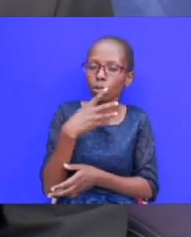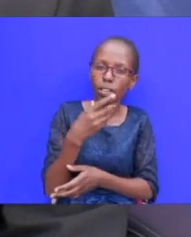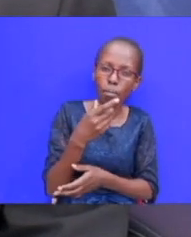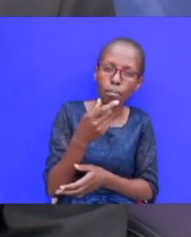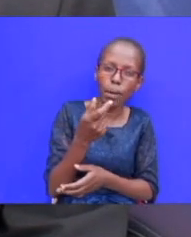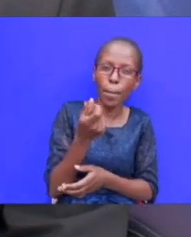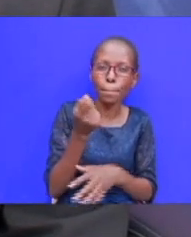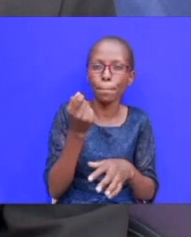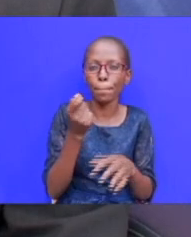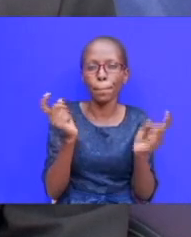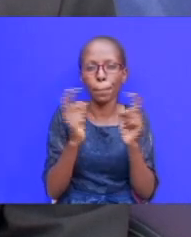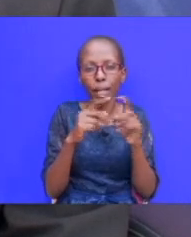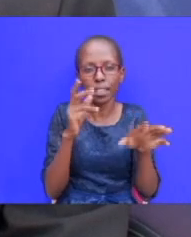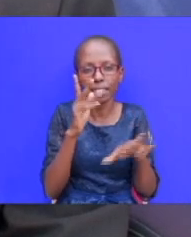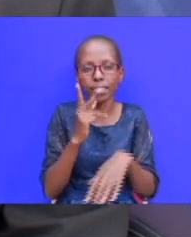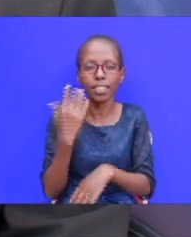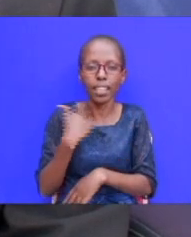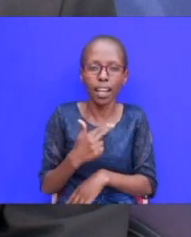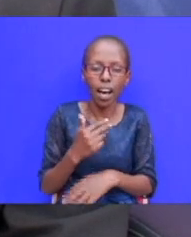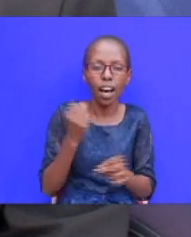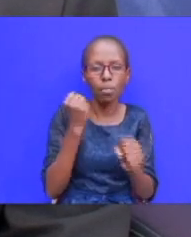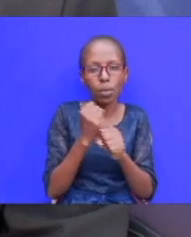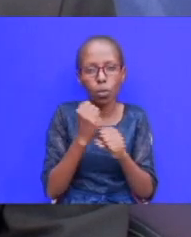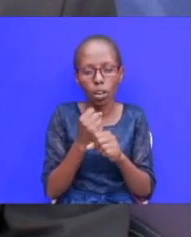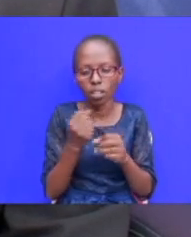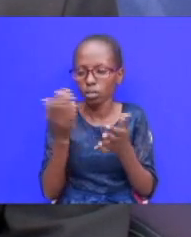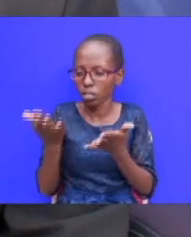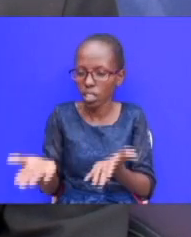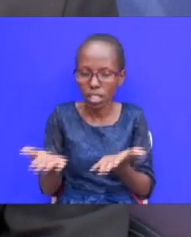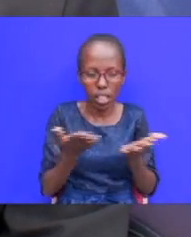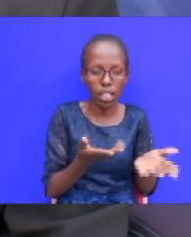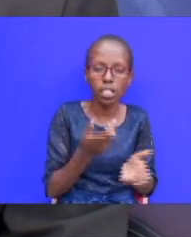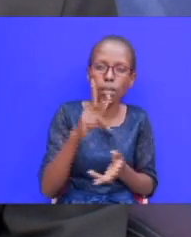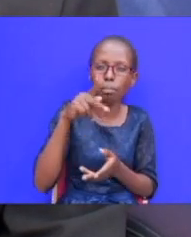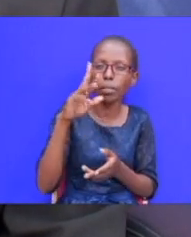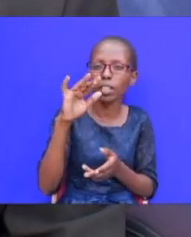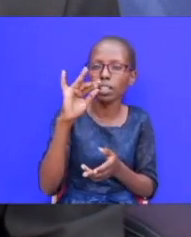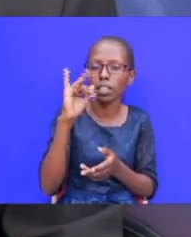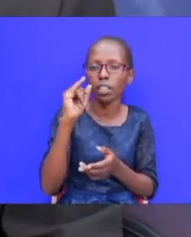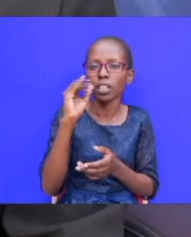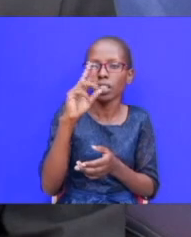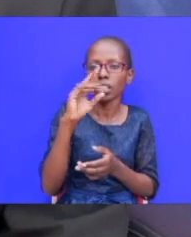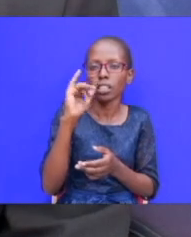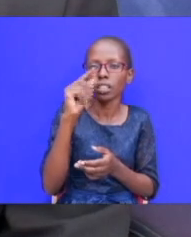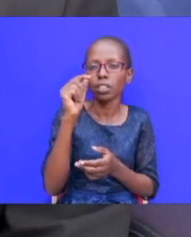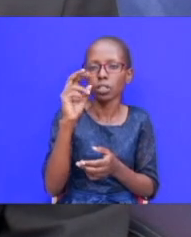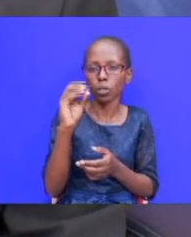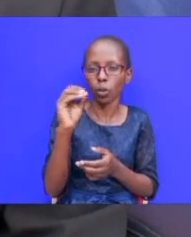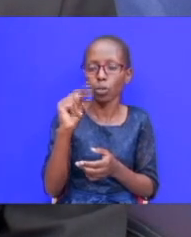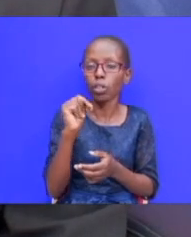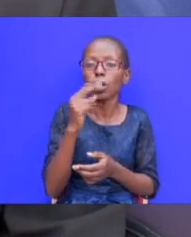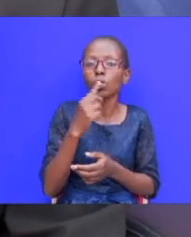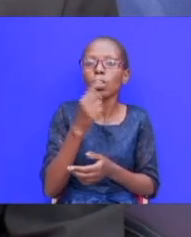he writes down i've been working on this the the the the spiriton and every other thing he's writing down so that he can